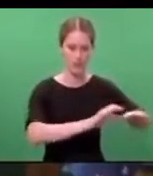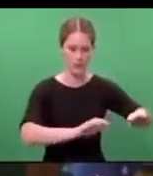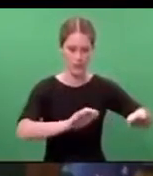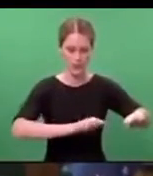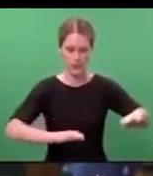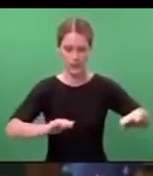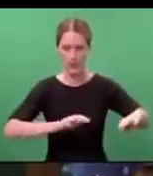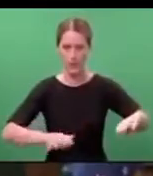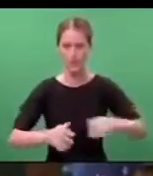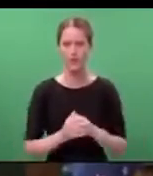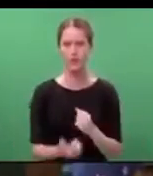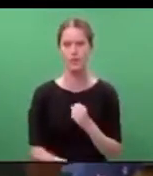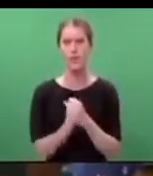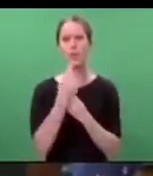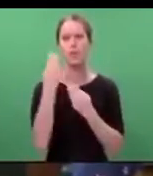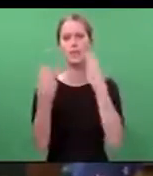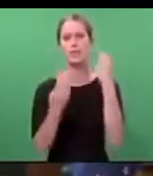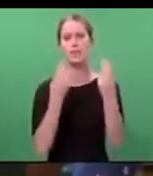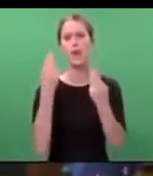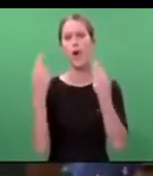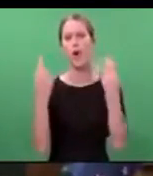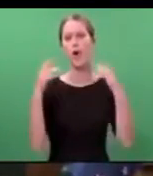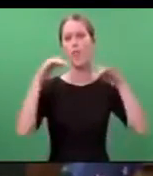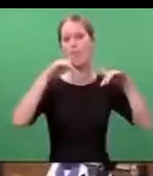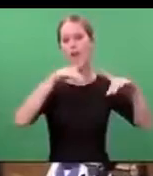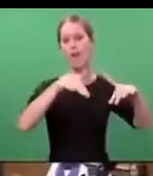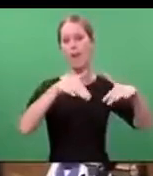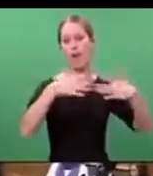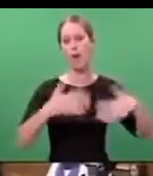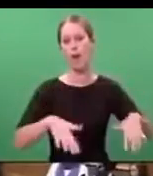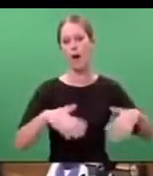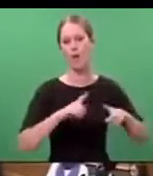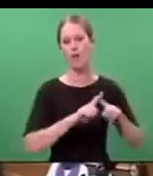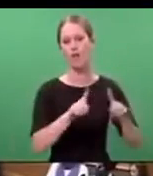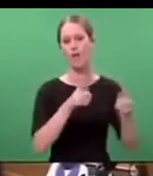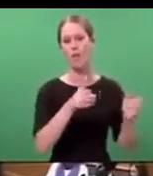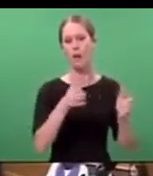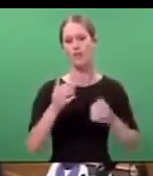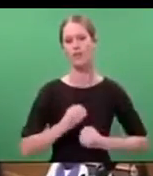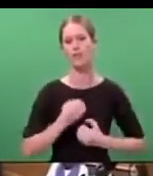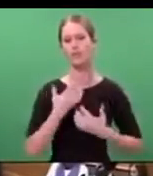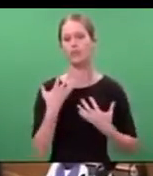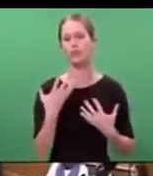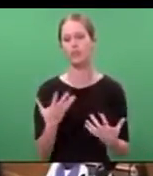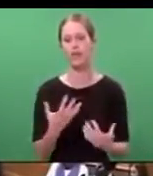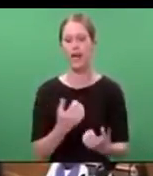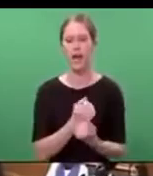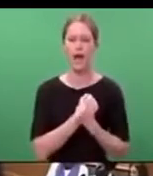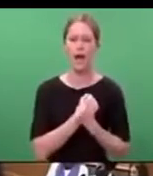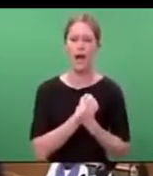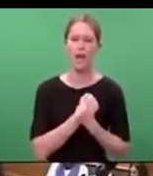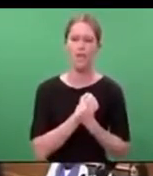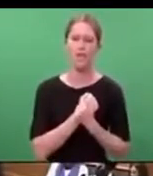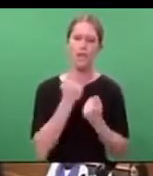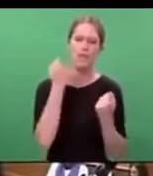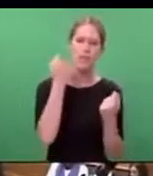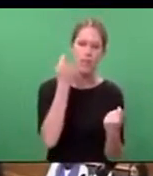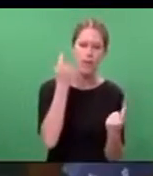the spontaneous song outside the gates. These are ways of expressing an outpouring of love and empathy